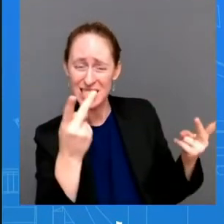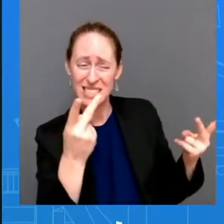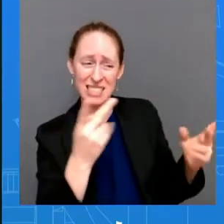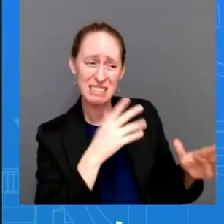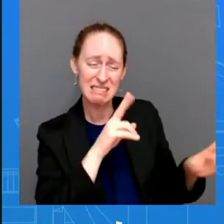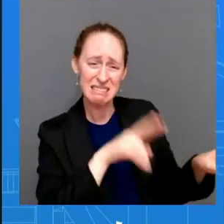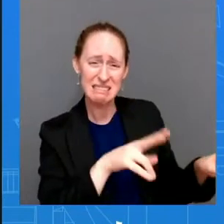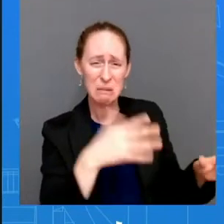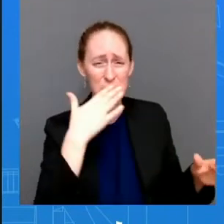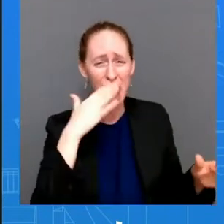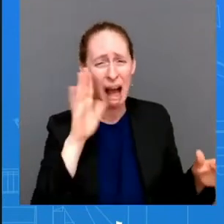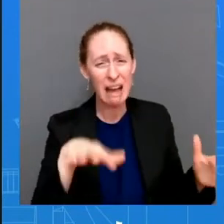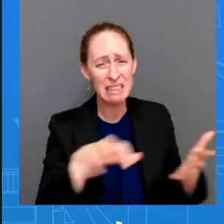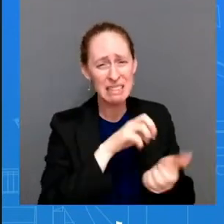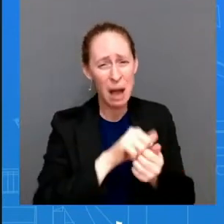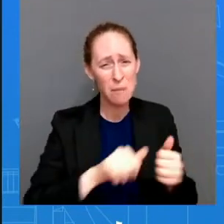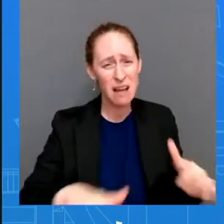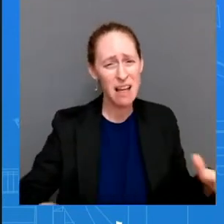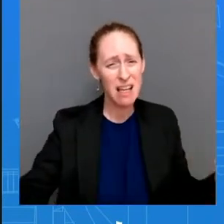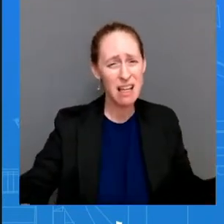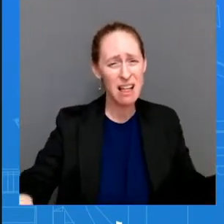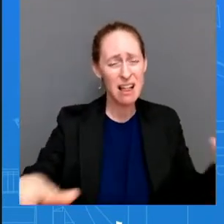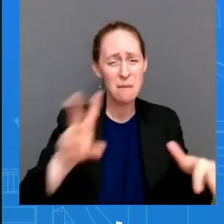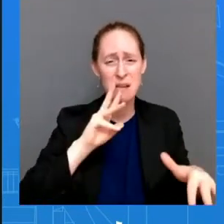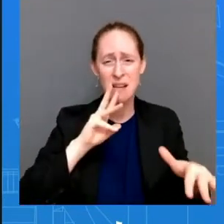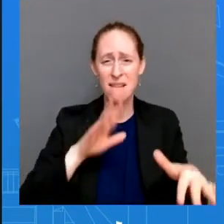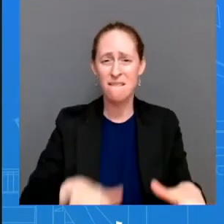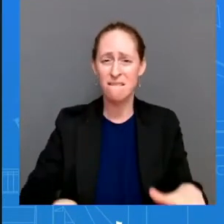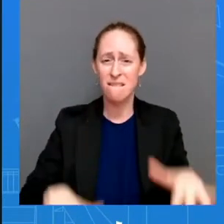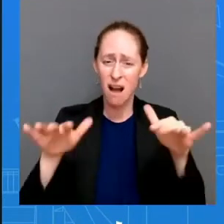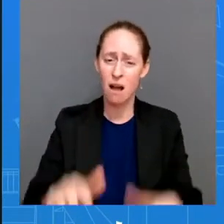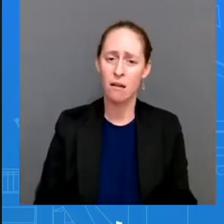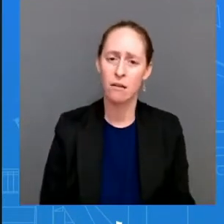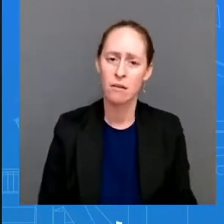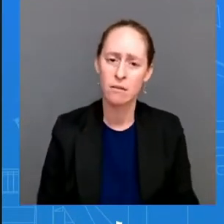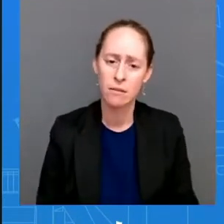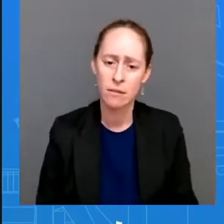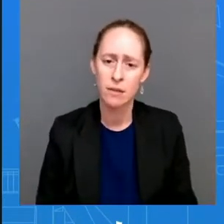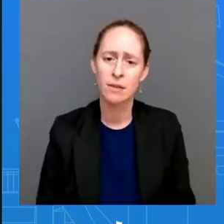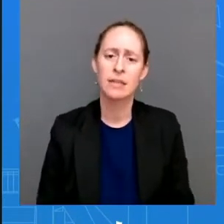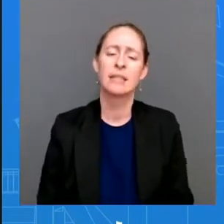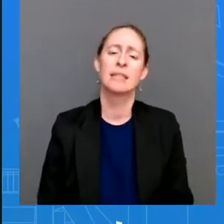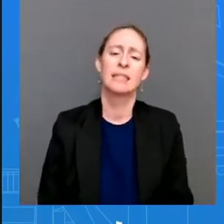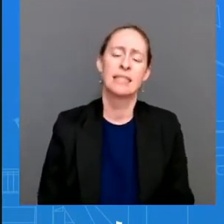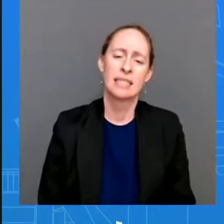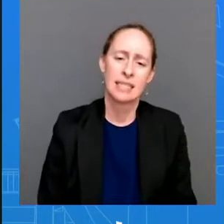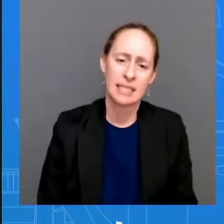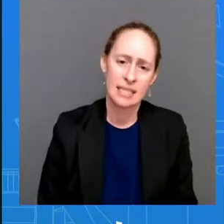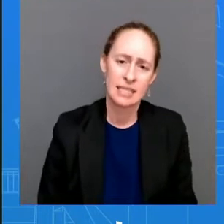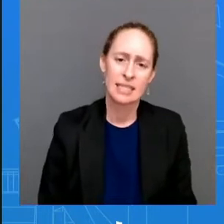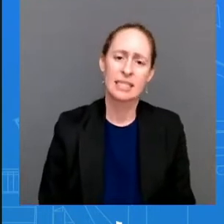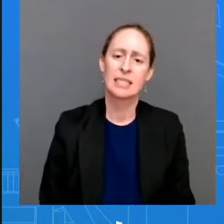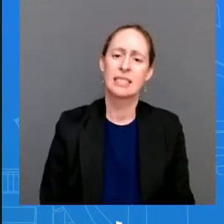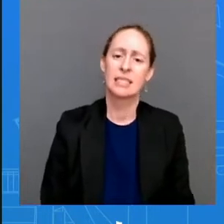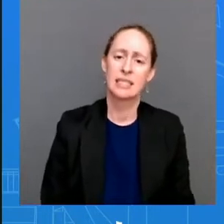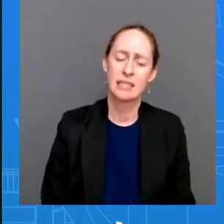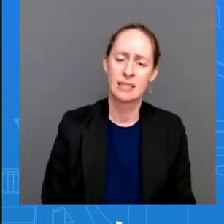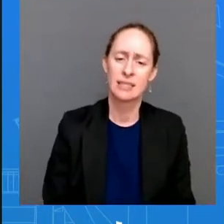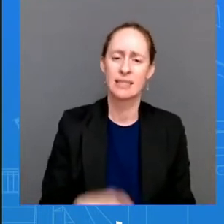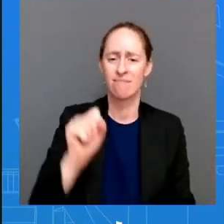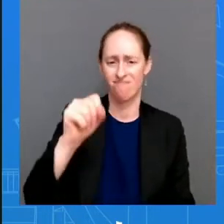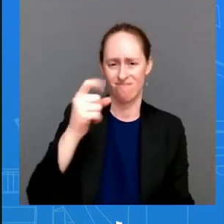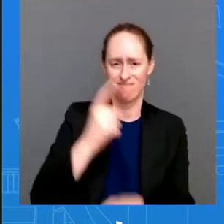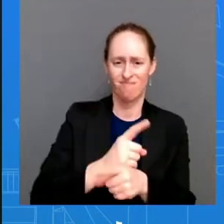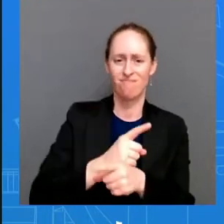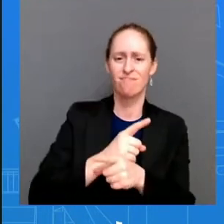president at this time as you just said he's still isolating i do have an announcement to make or some something to share about announcement that was made today department